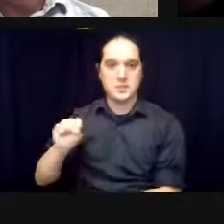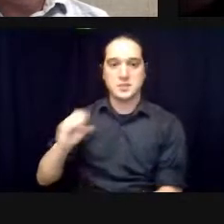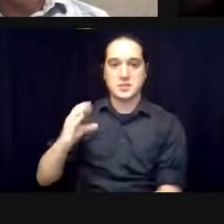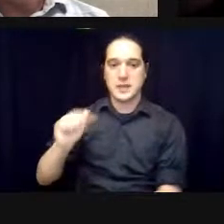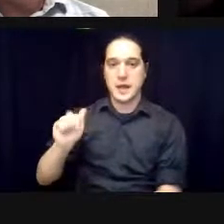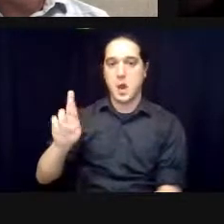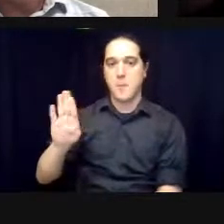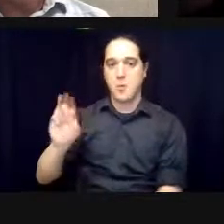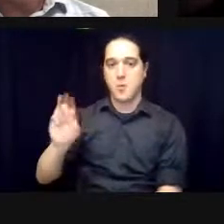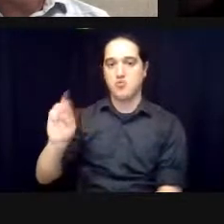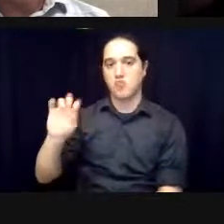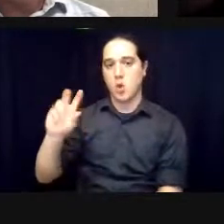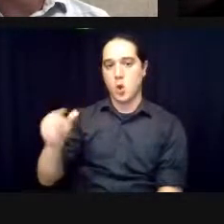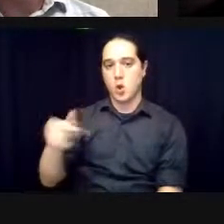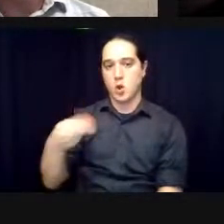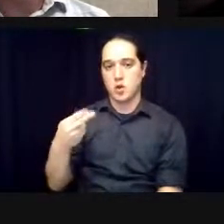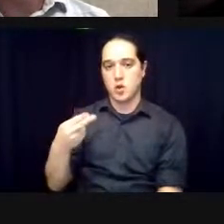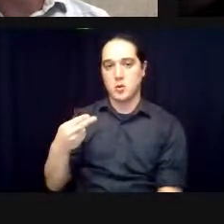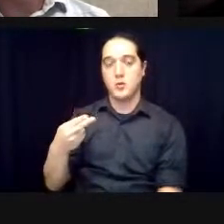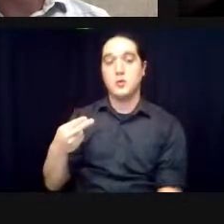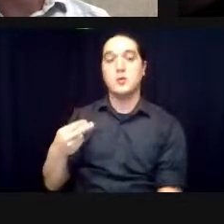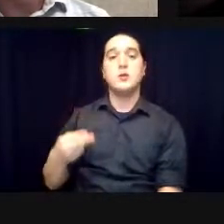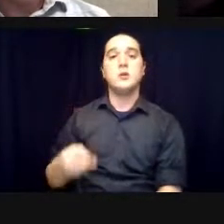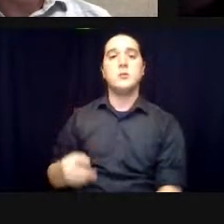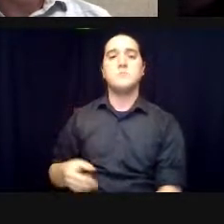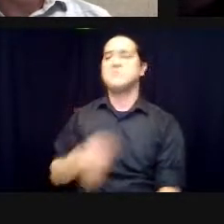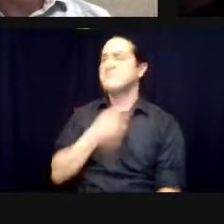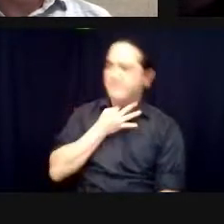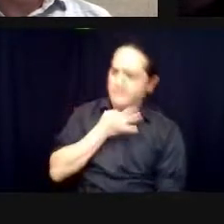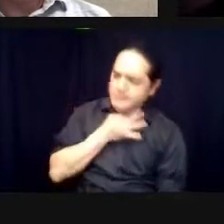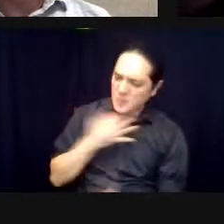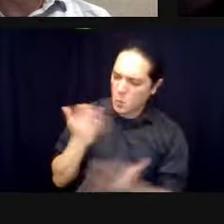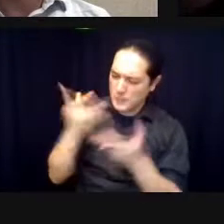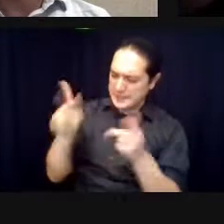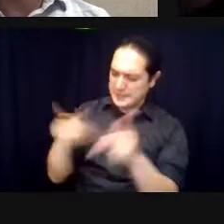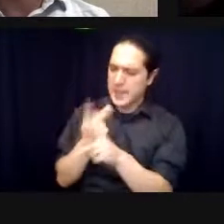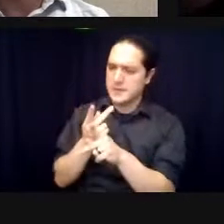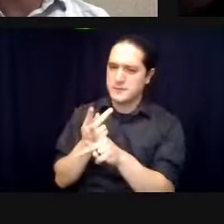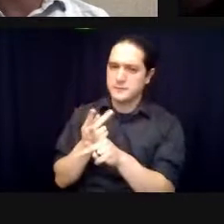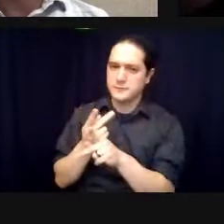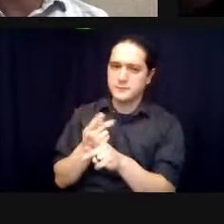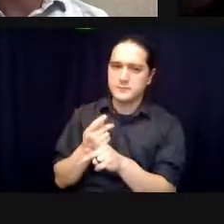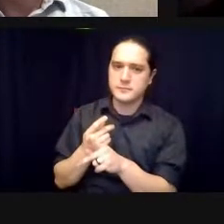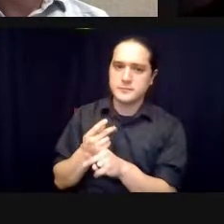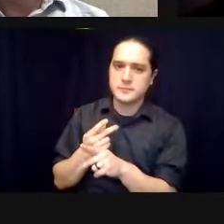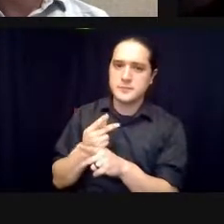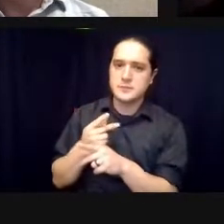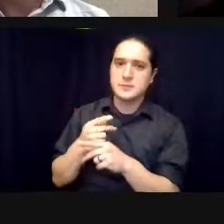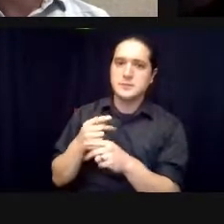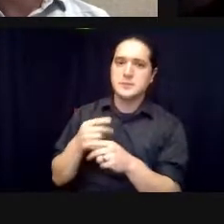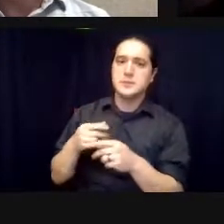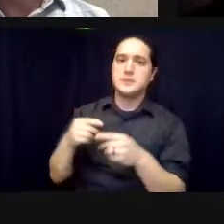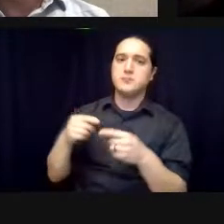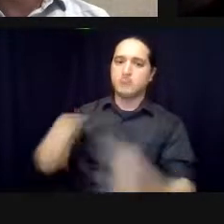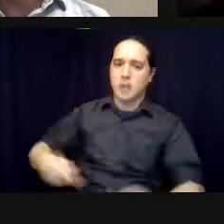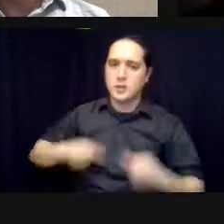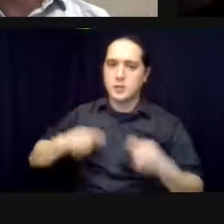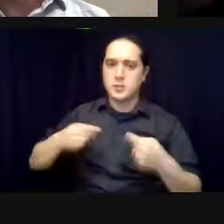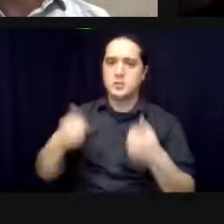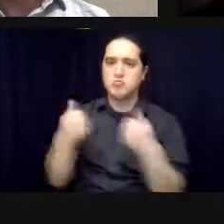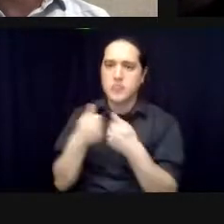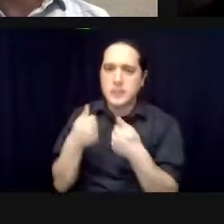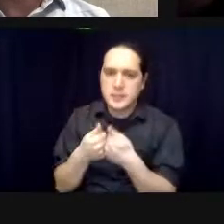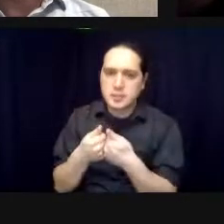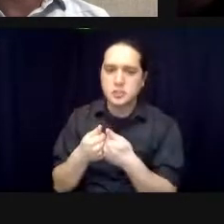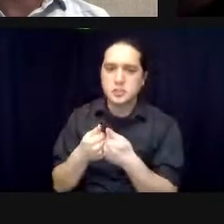challenges did matt and stacy face in telling the story stacy did you want to talk about the challenges yeah